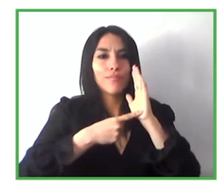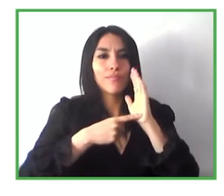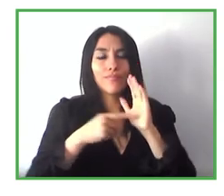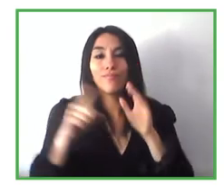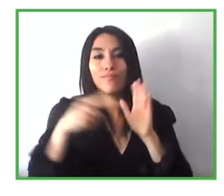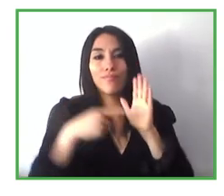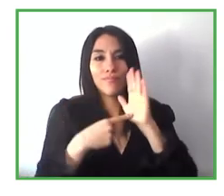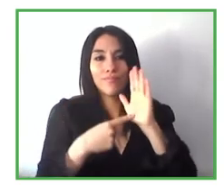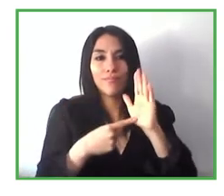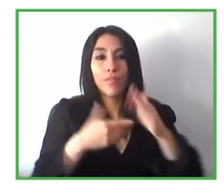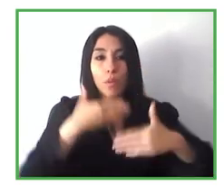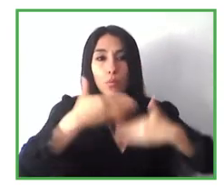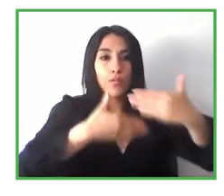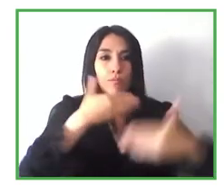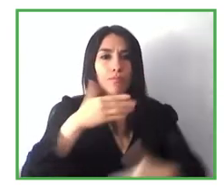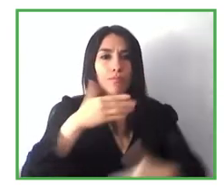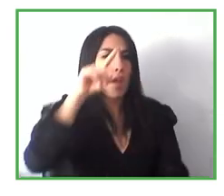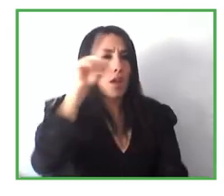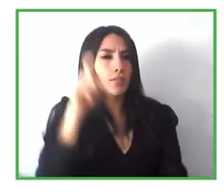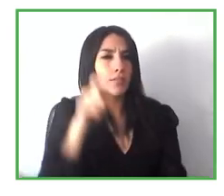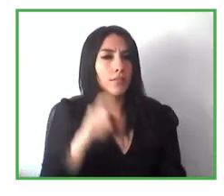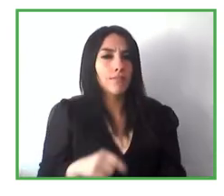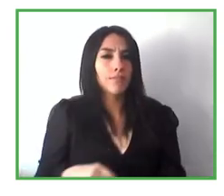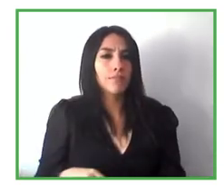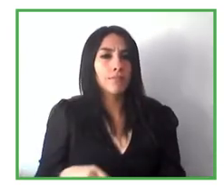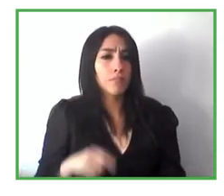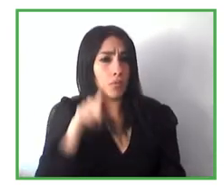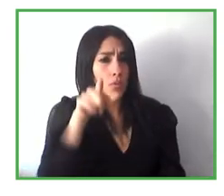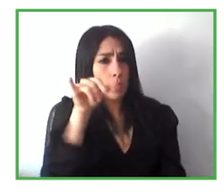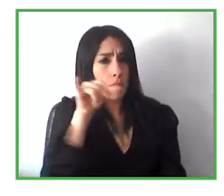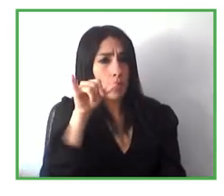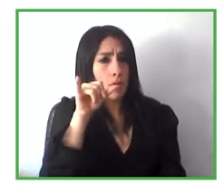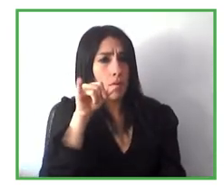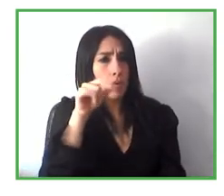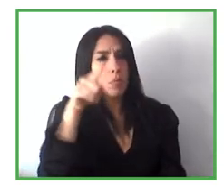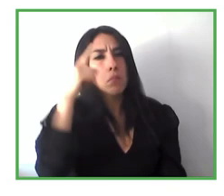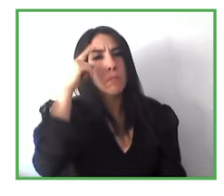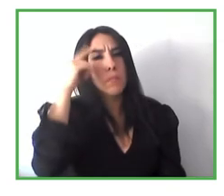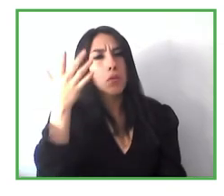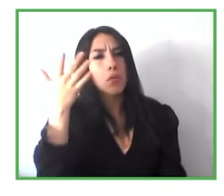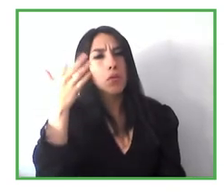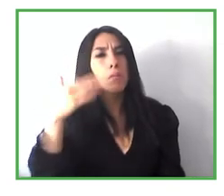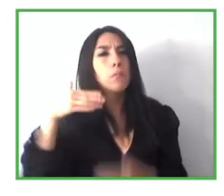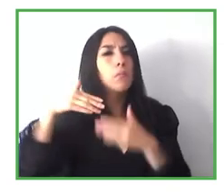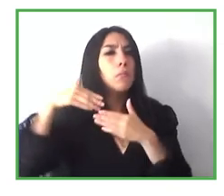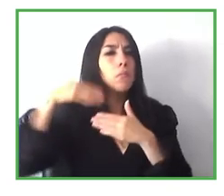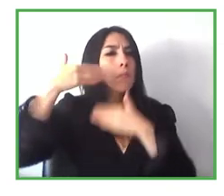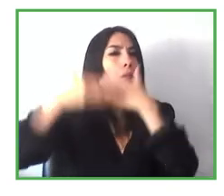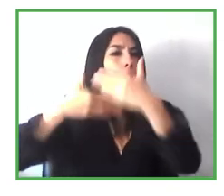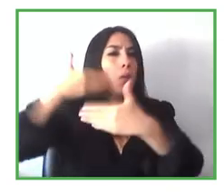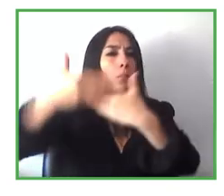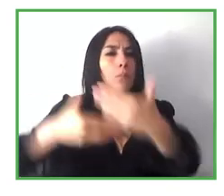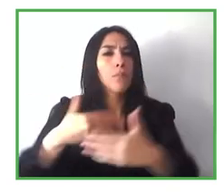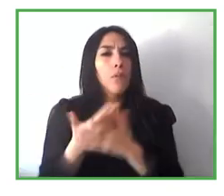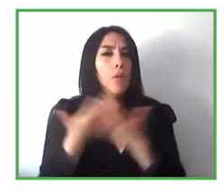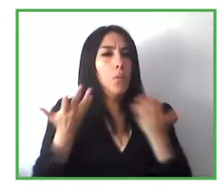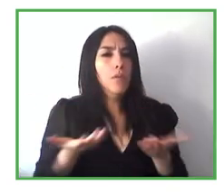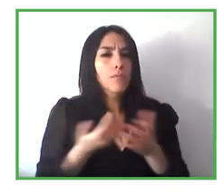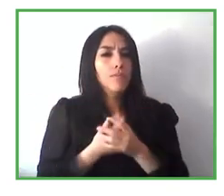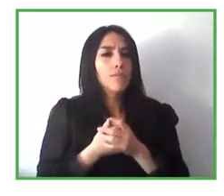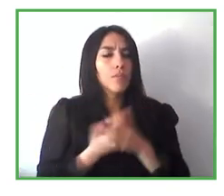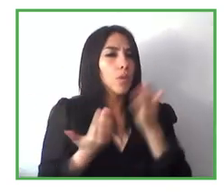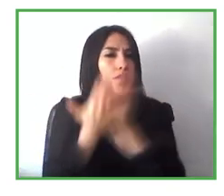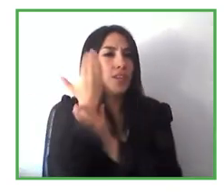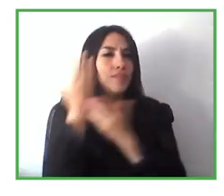This is a question that is similar to the one that I asked Raul. So how have you thought about scaling this